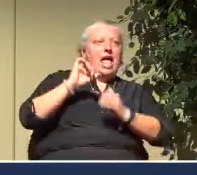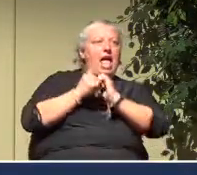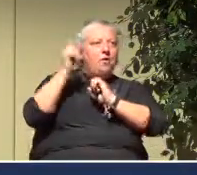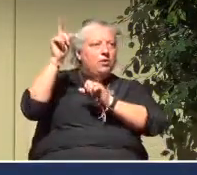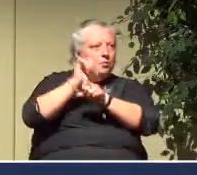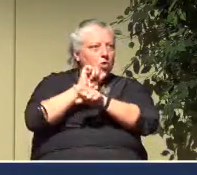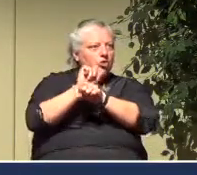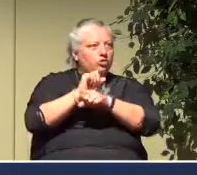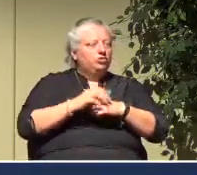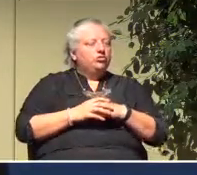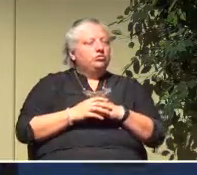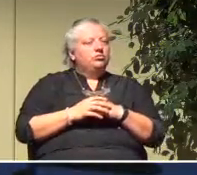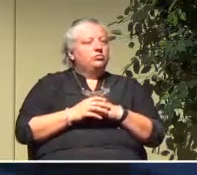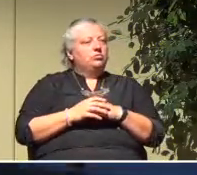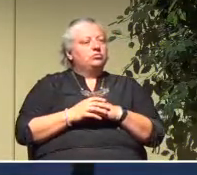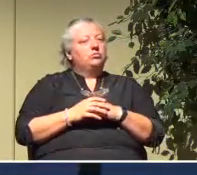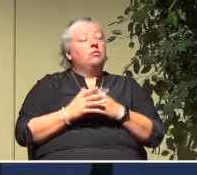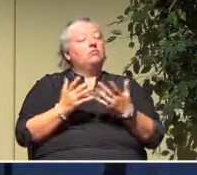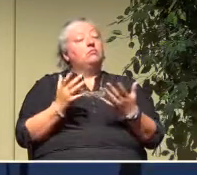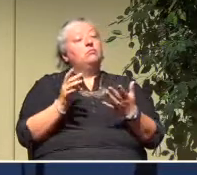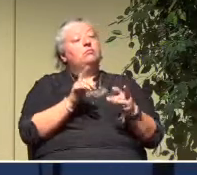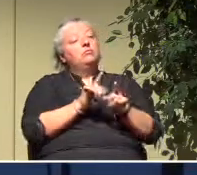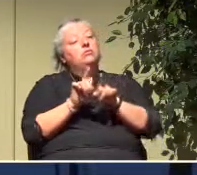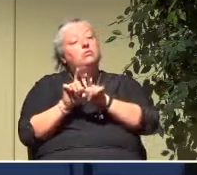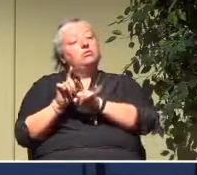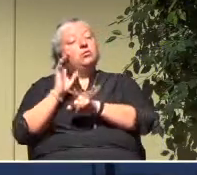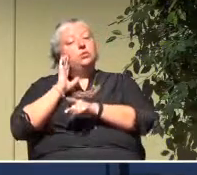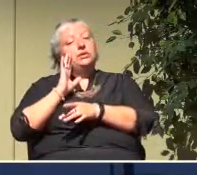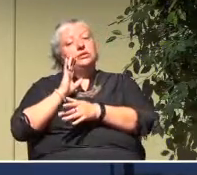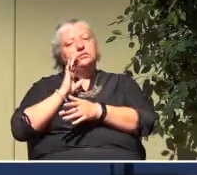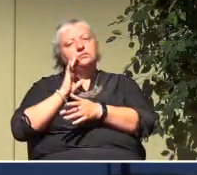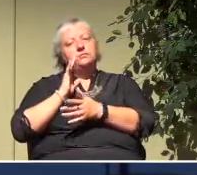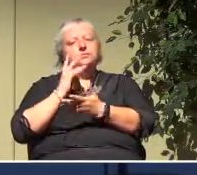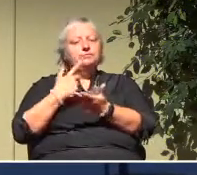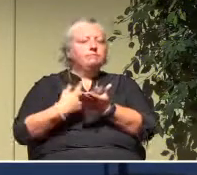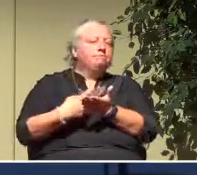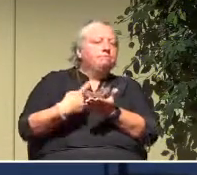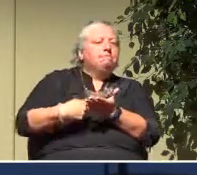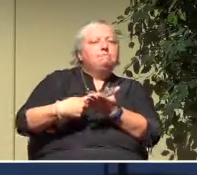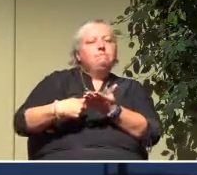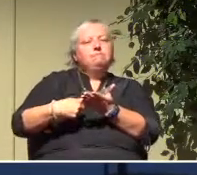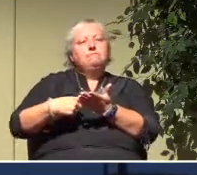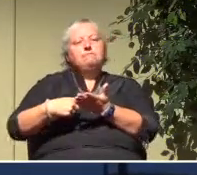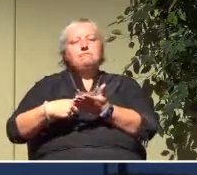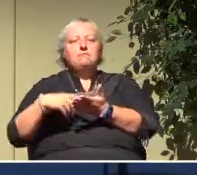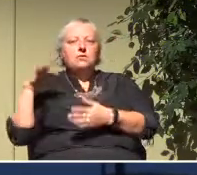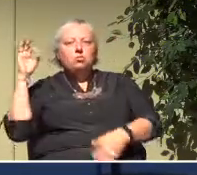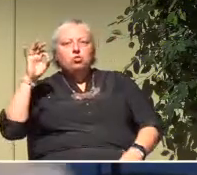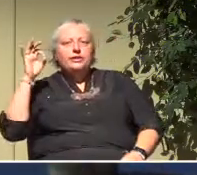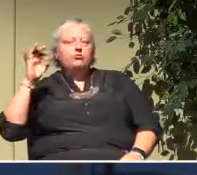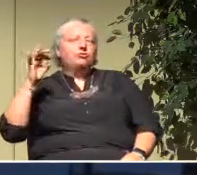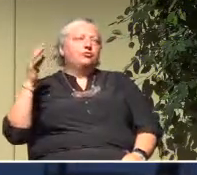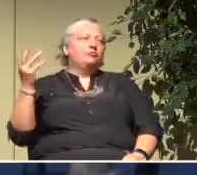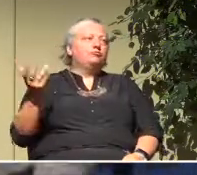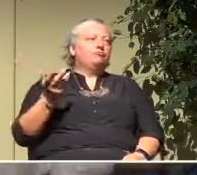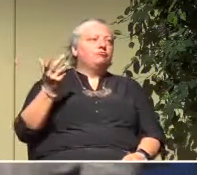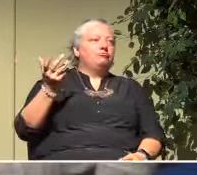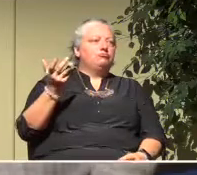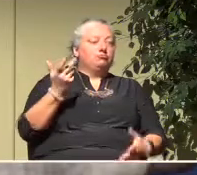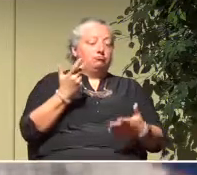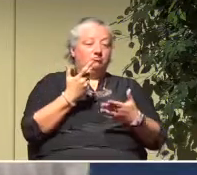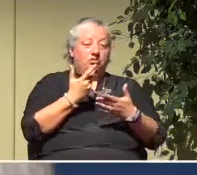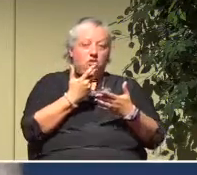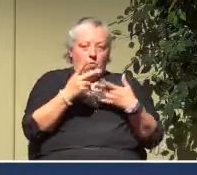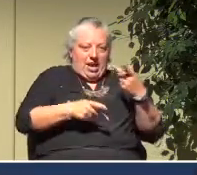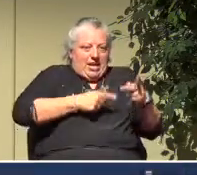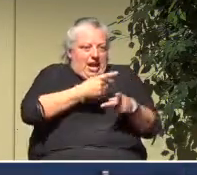in that, be talking about and a dialogue as we go of what kind of range